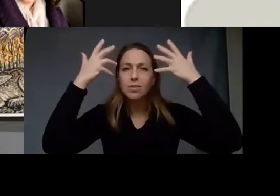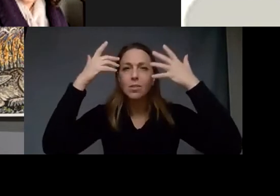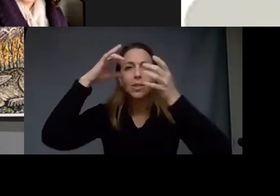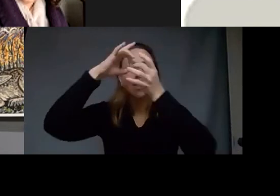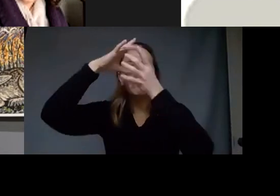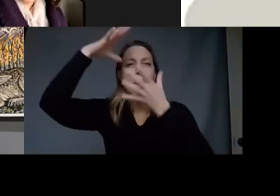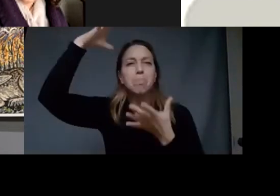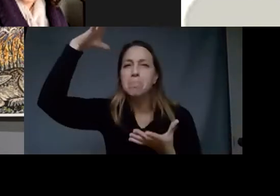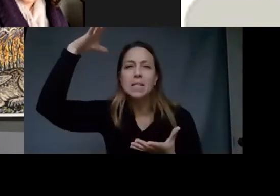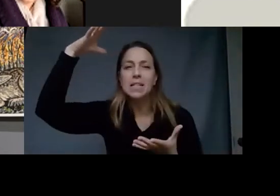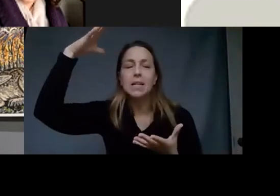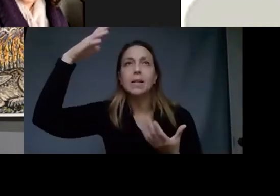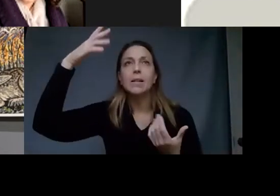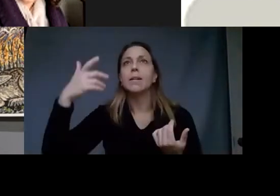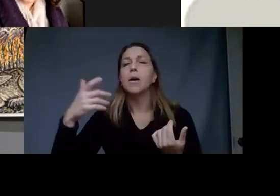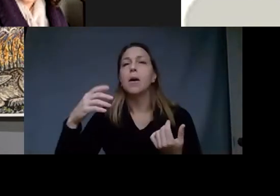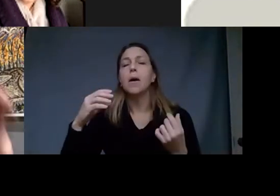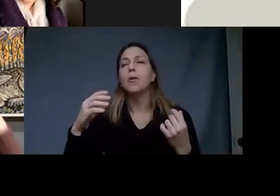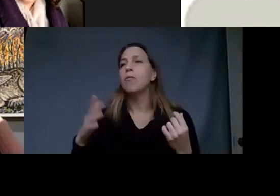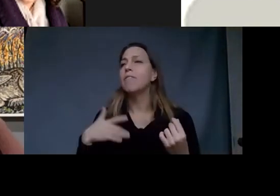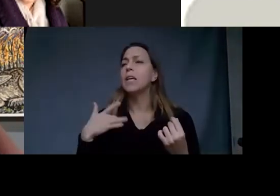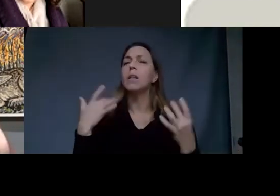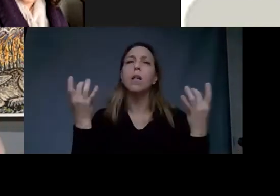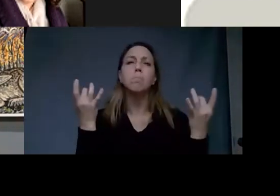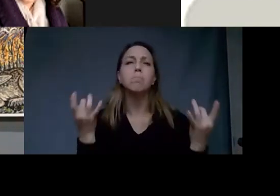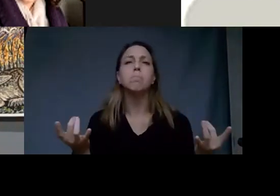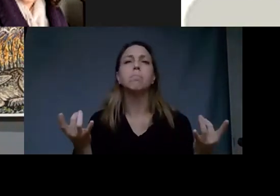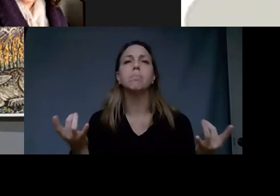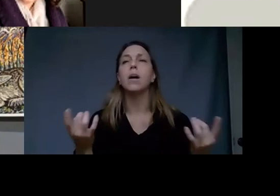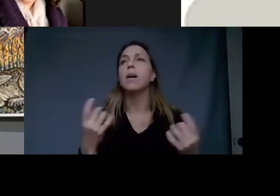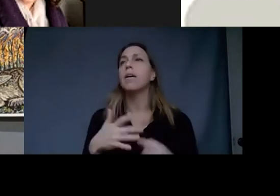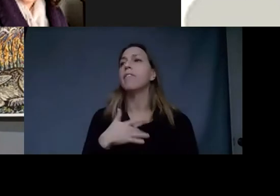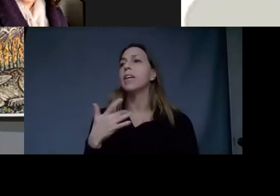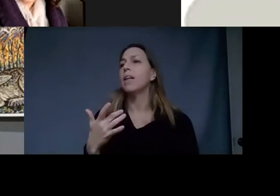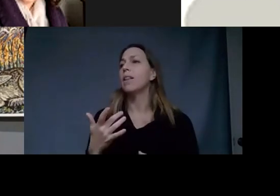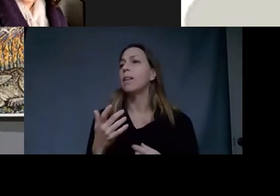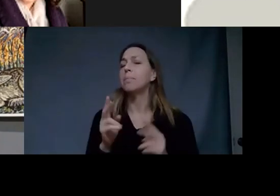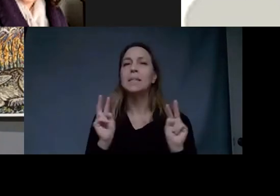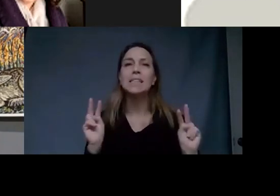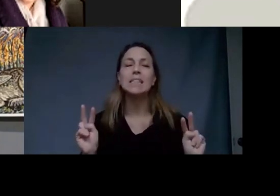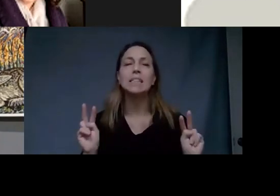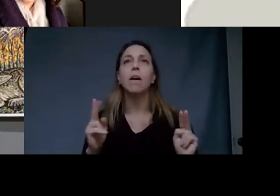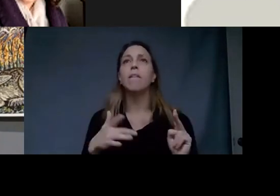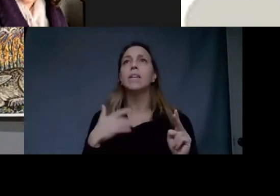a meditative space where things can